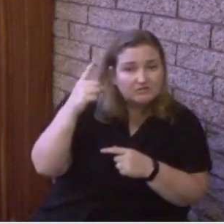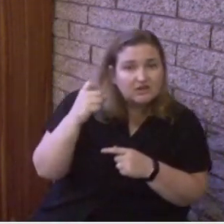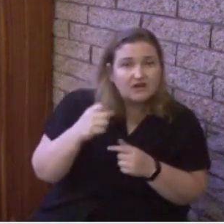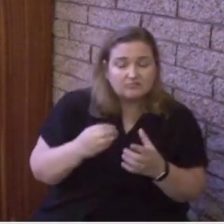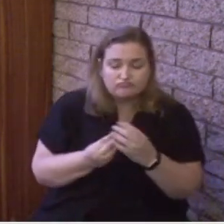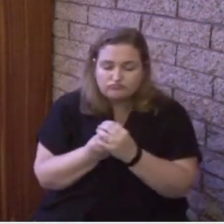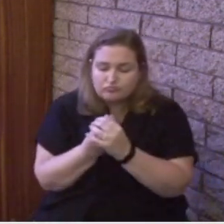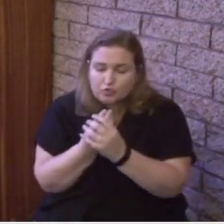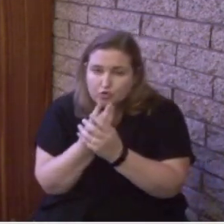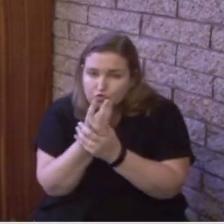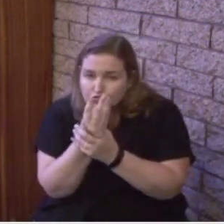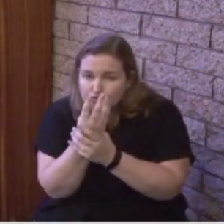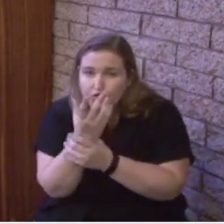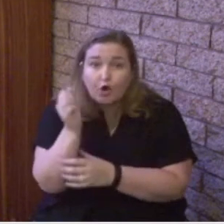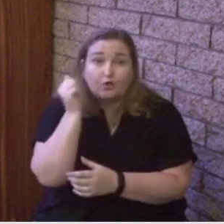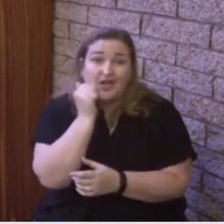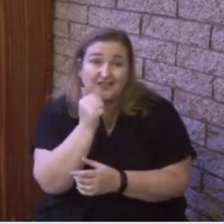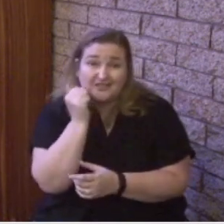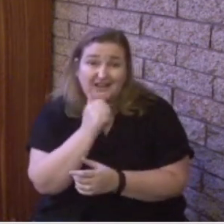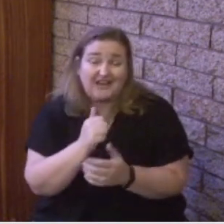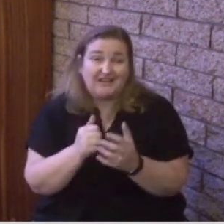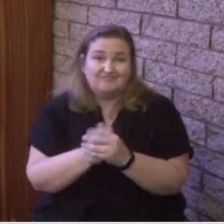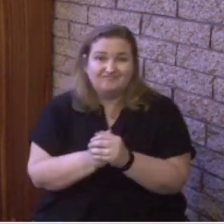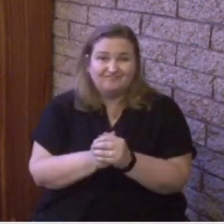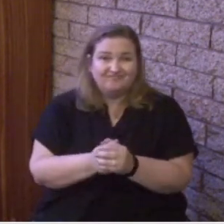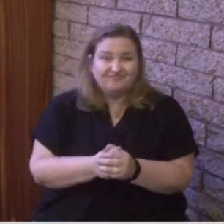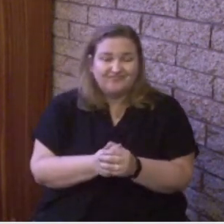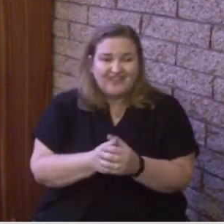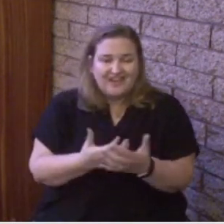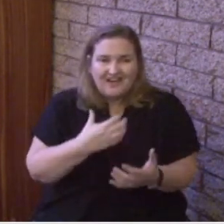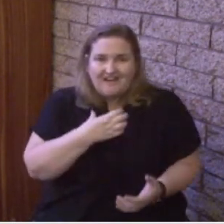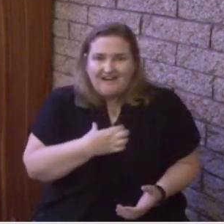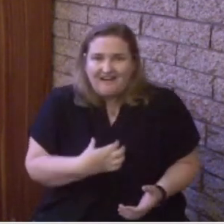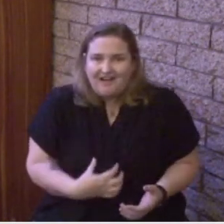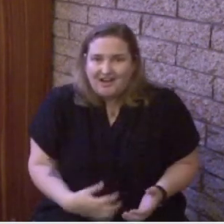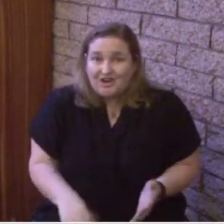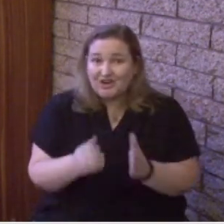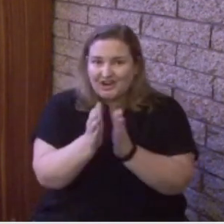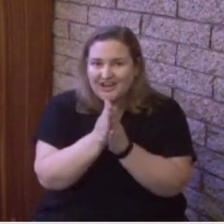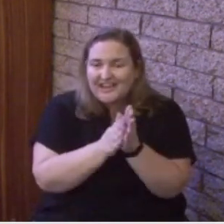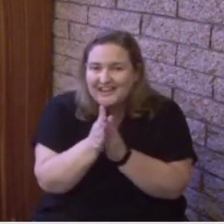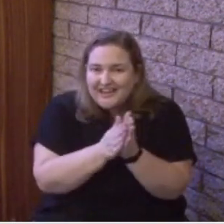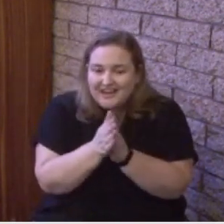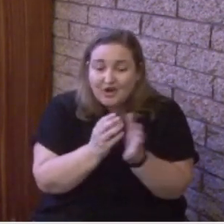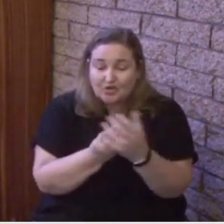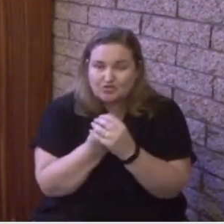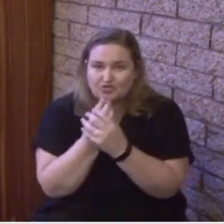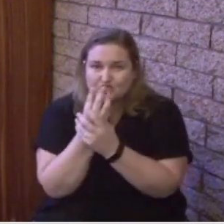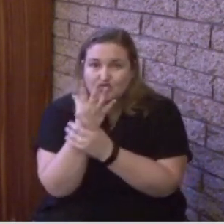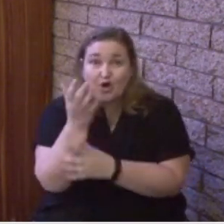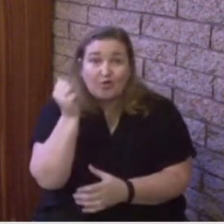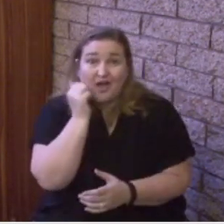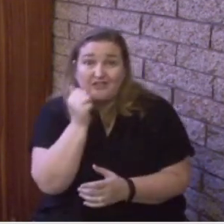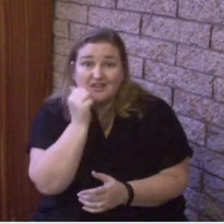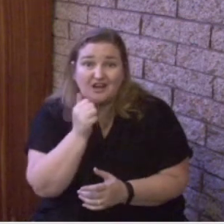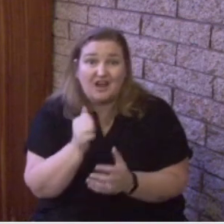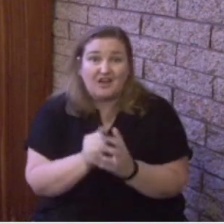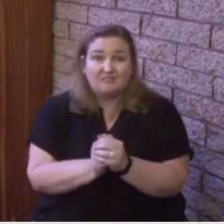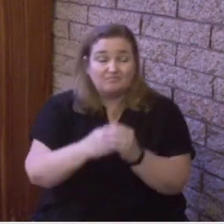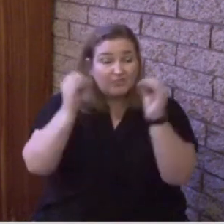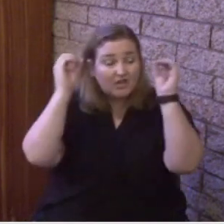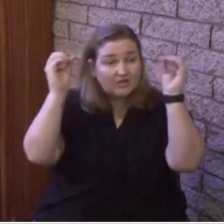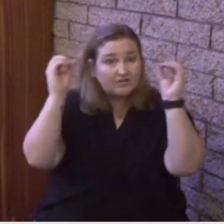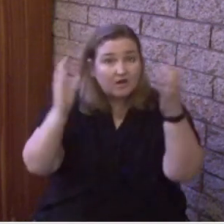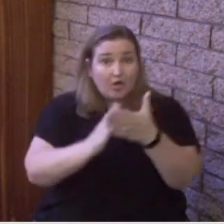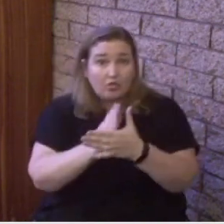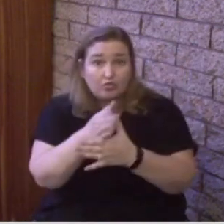Word? Do you have a hunger to grow every day and be taught through the power of the Holy Spirit?